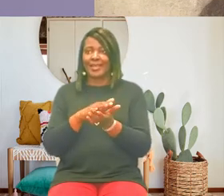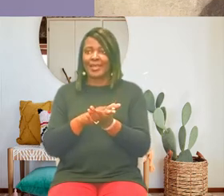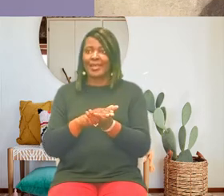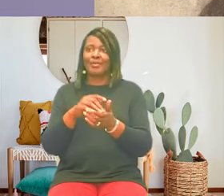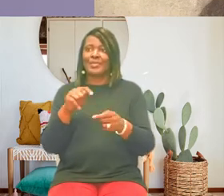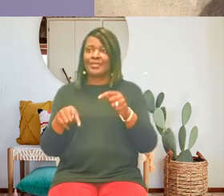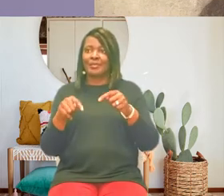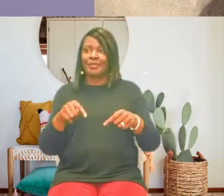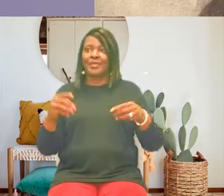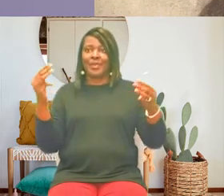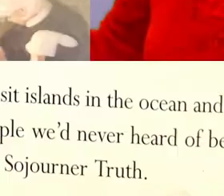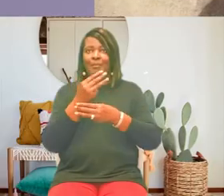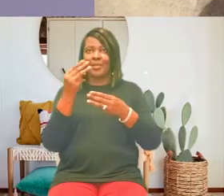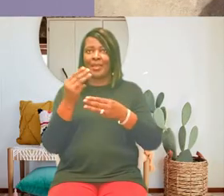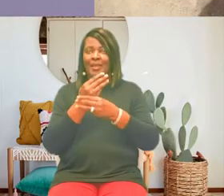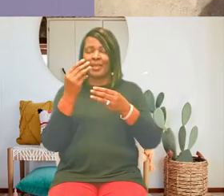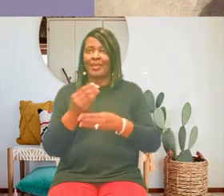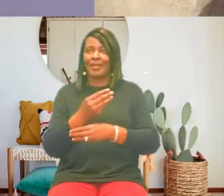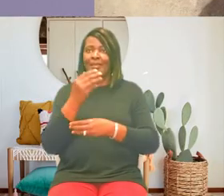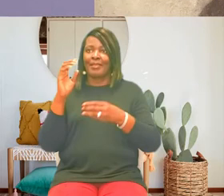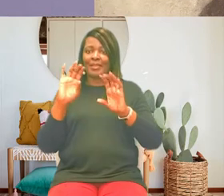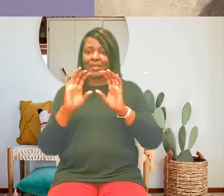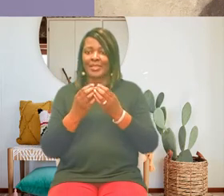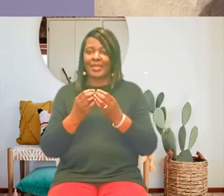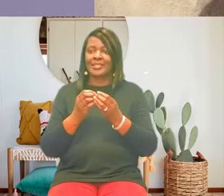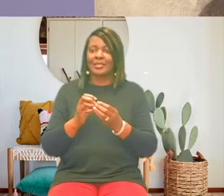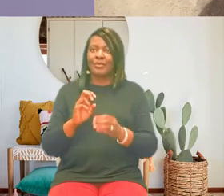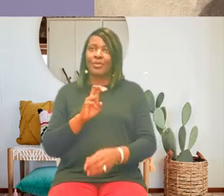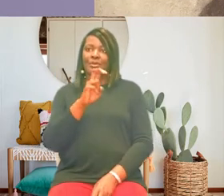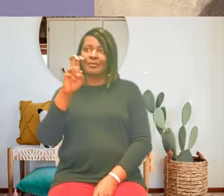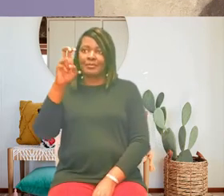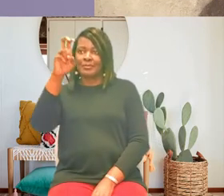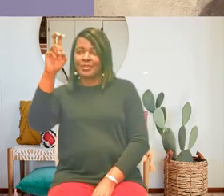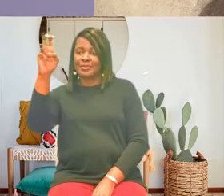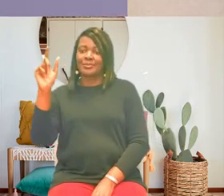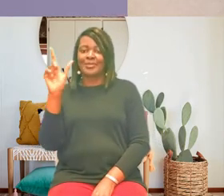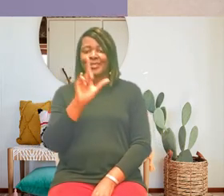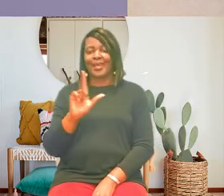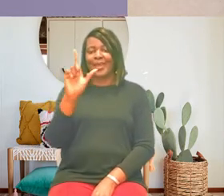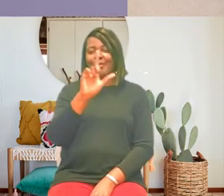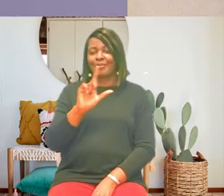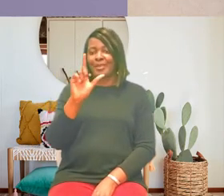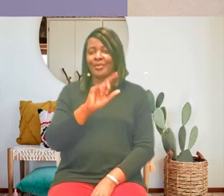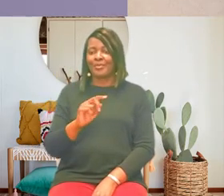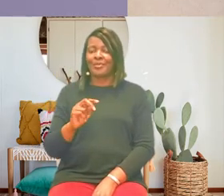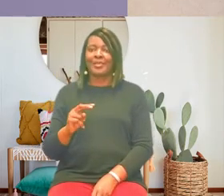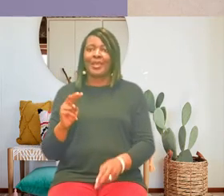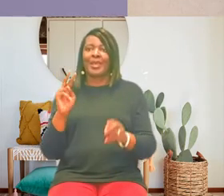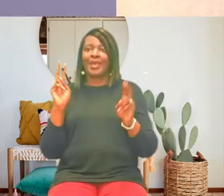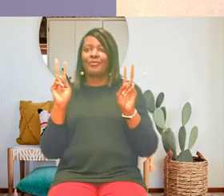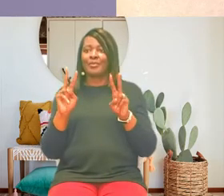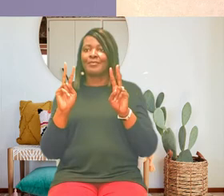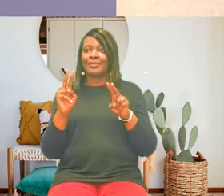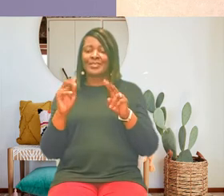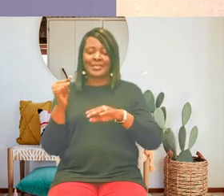and six minus three she took us to the library to visit islands in the